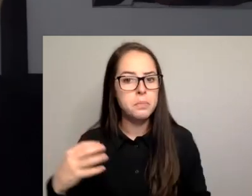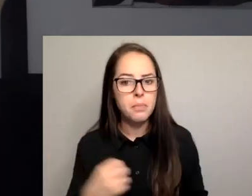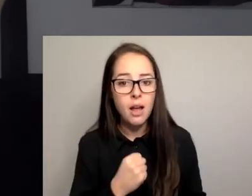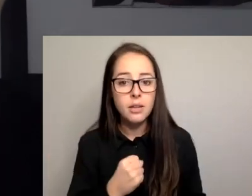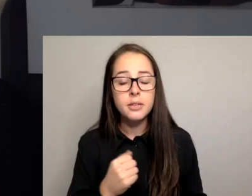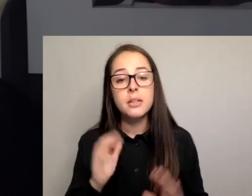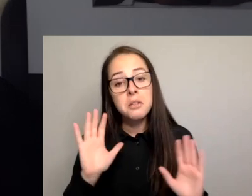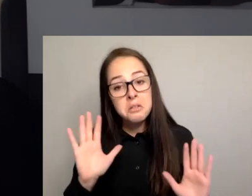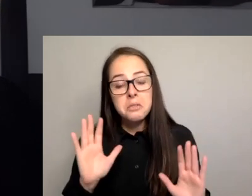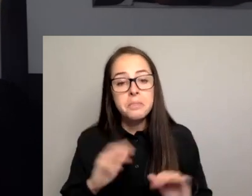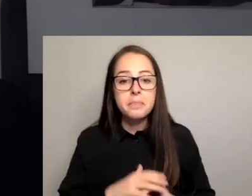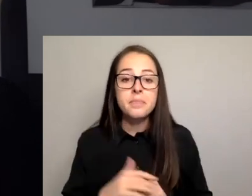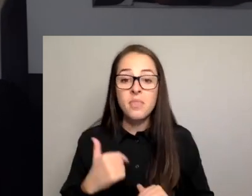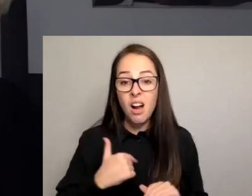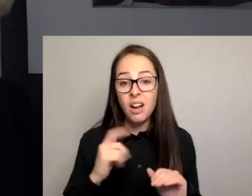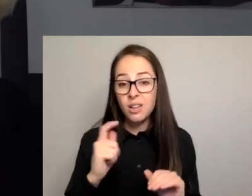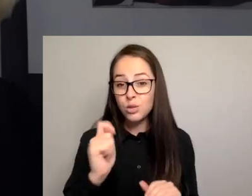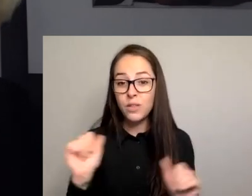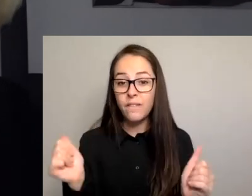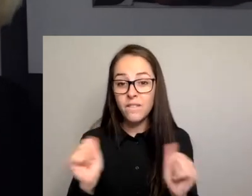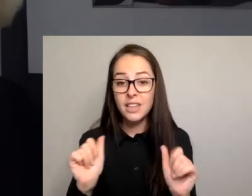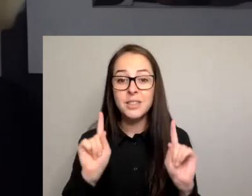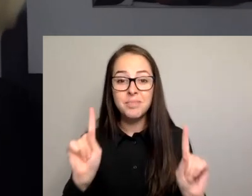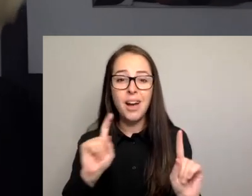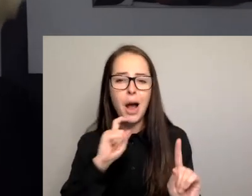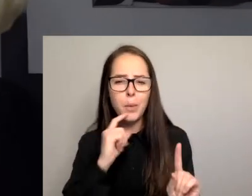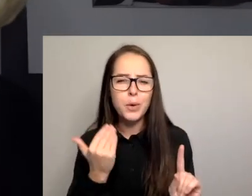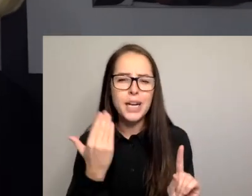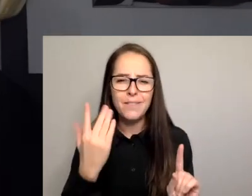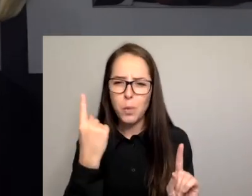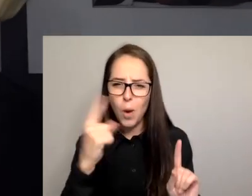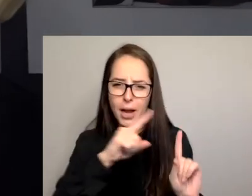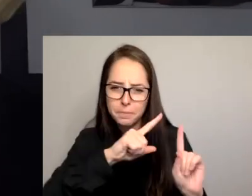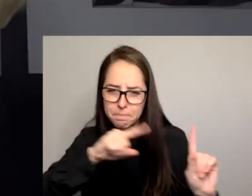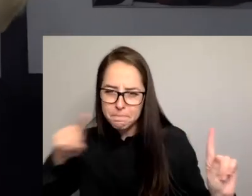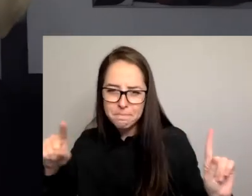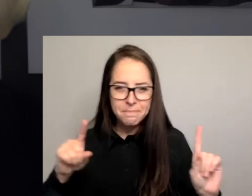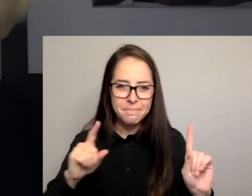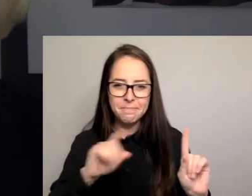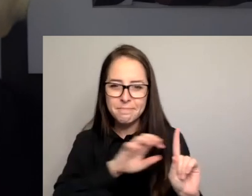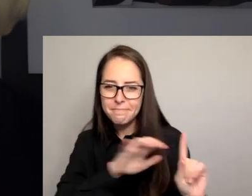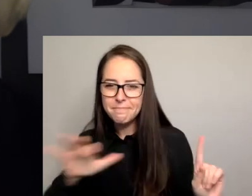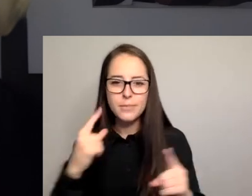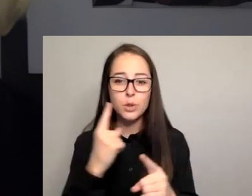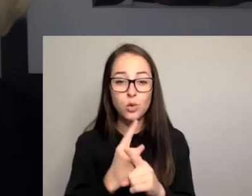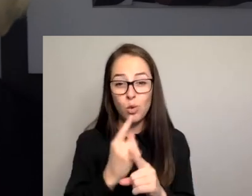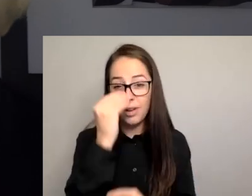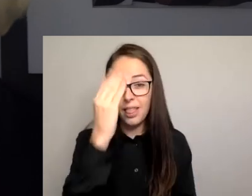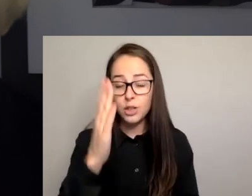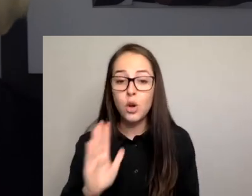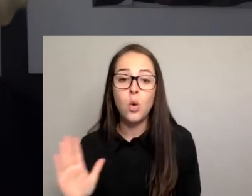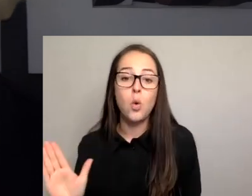of those completely inspirational statements. All 77 of Queensland's mayors